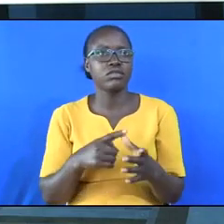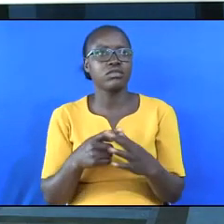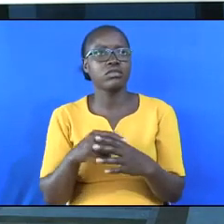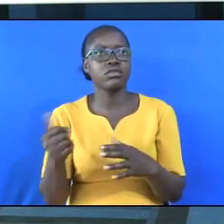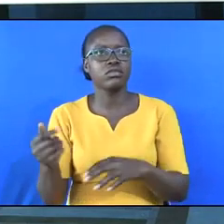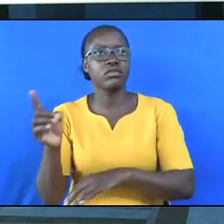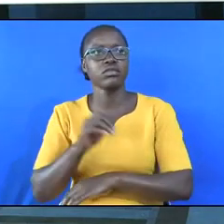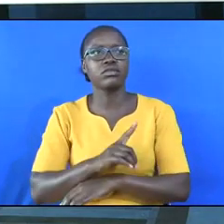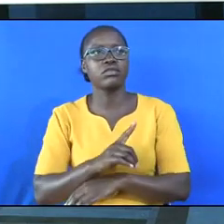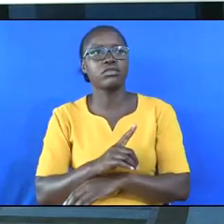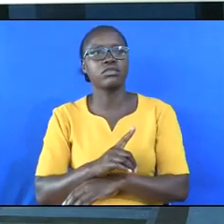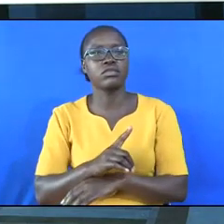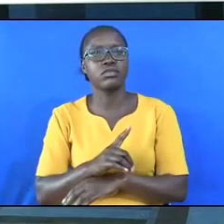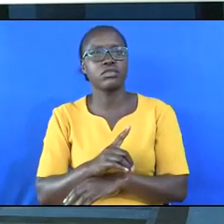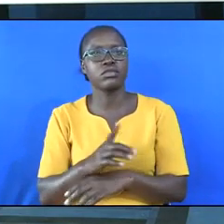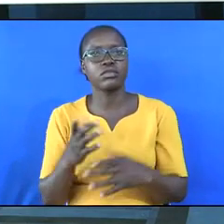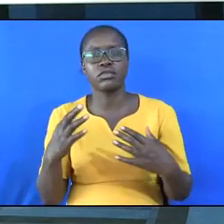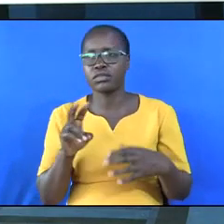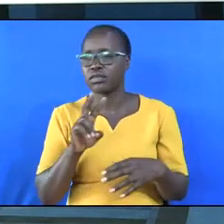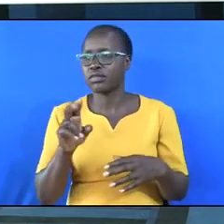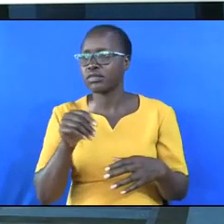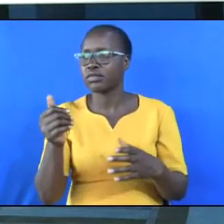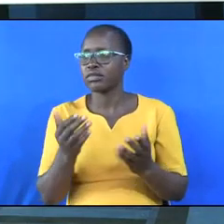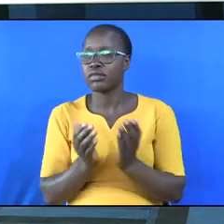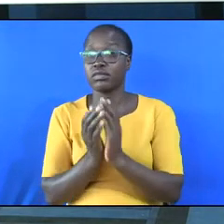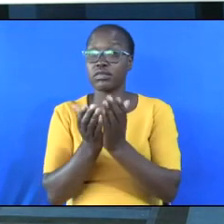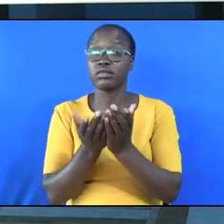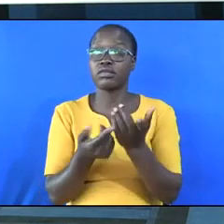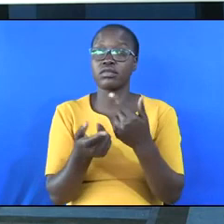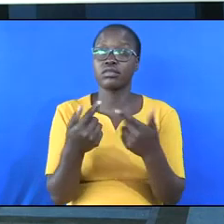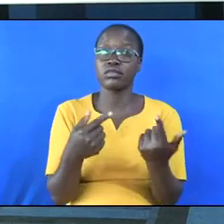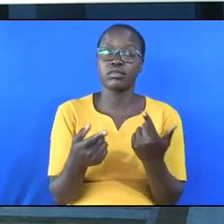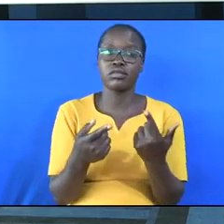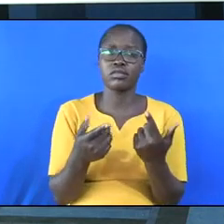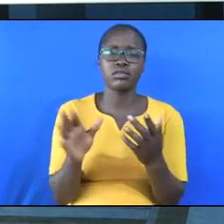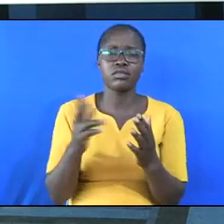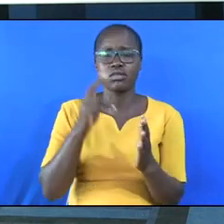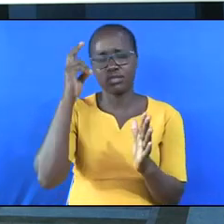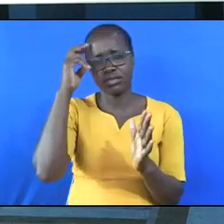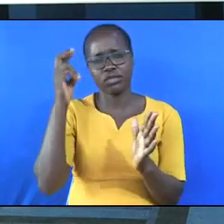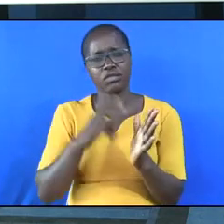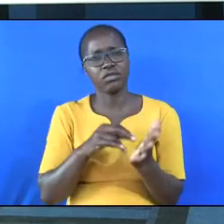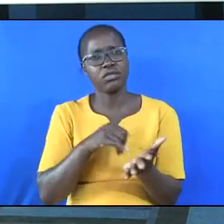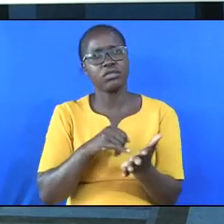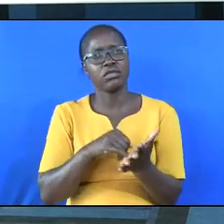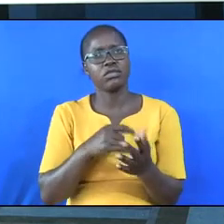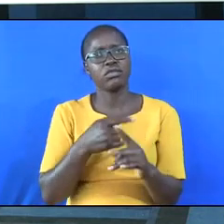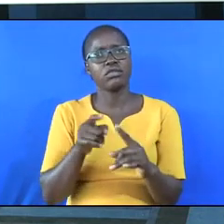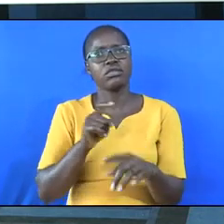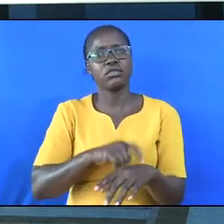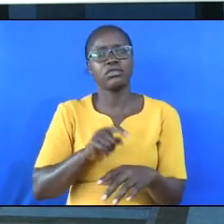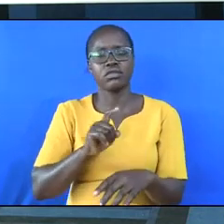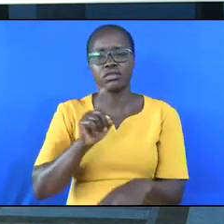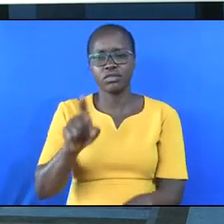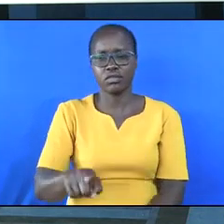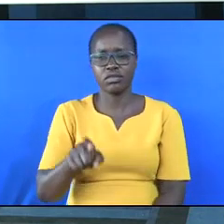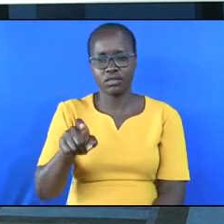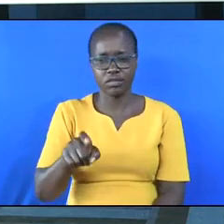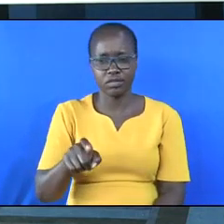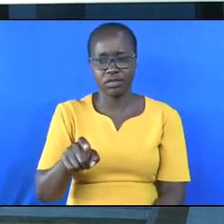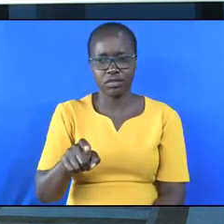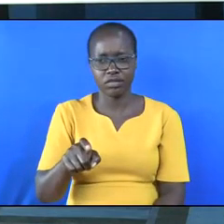another day people saw another sheep coming but they did not recognize it. But when it docked